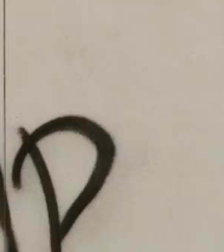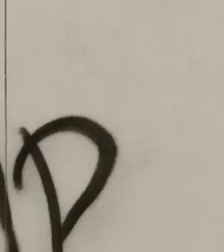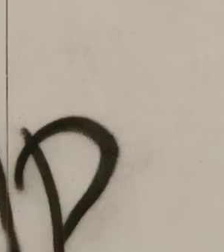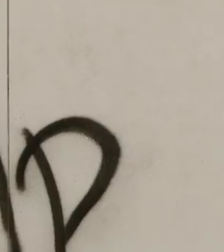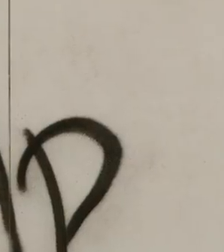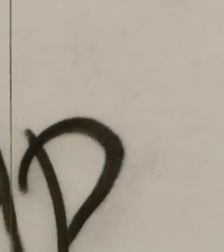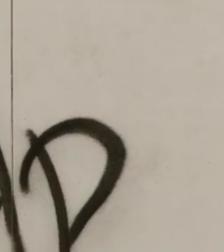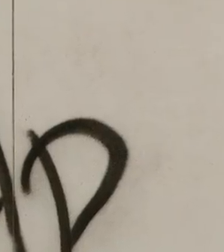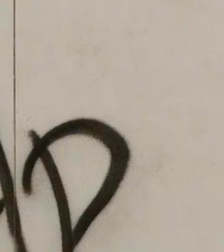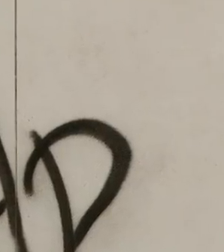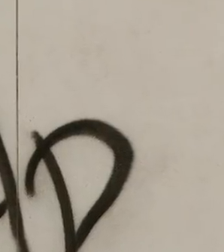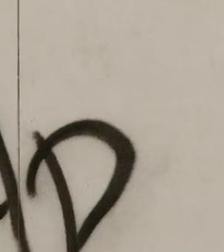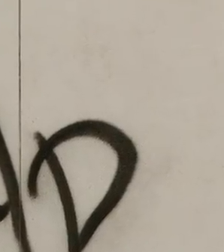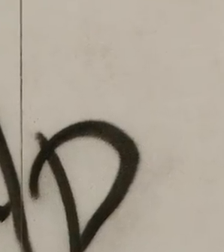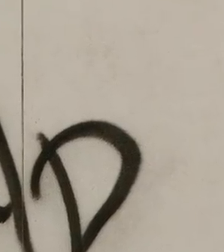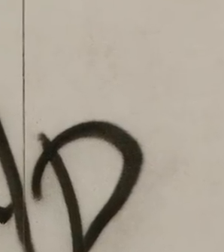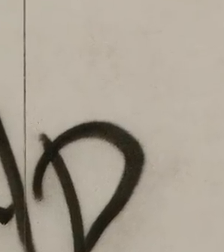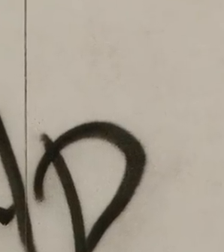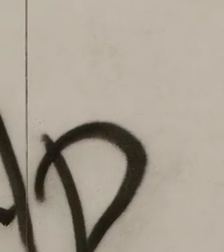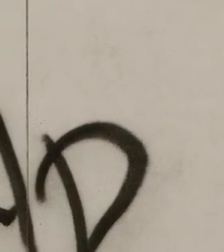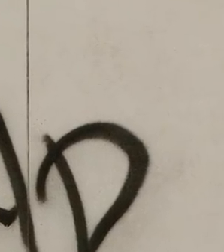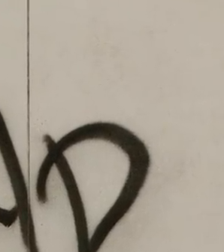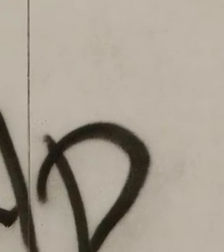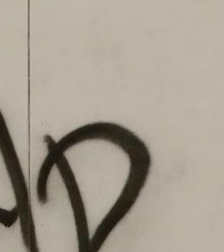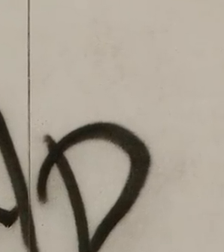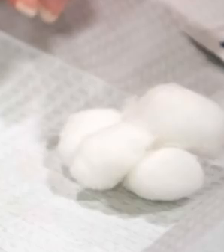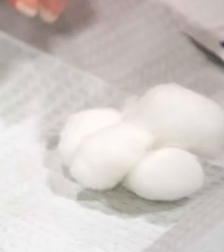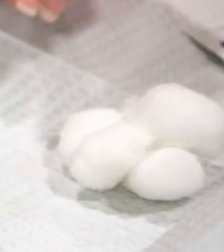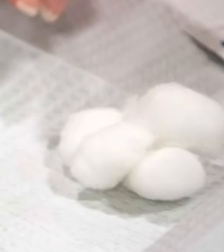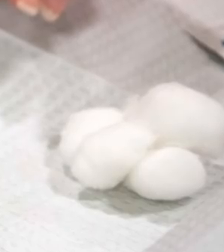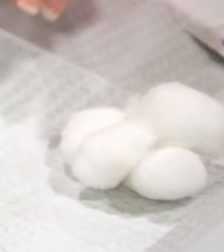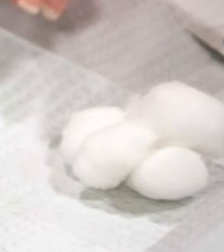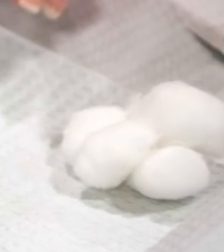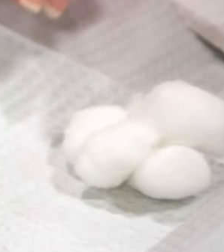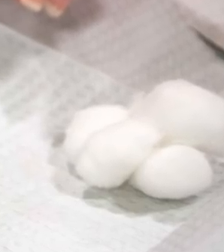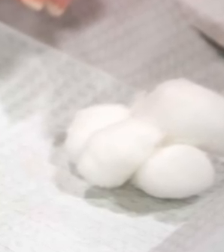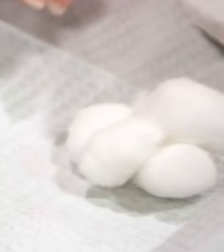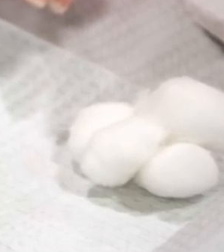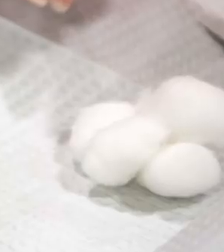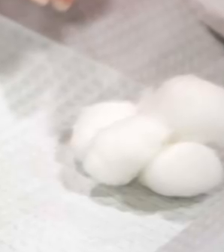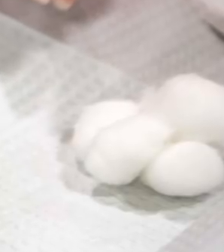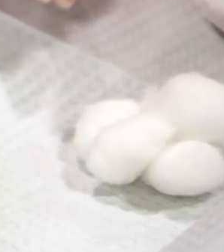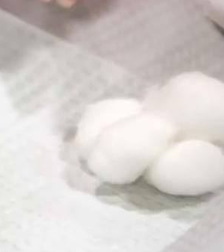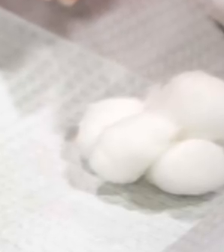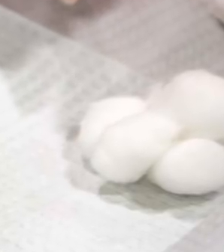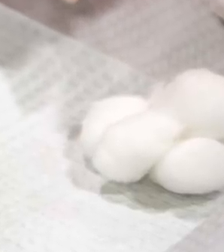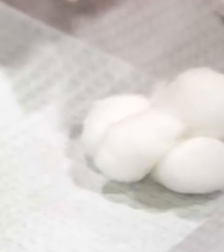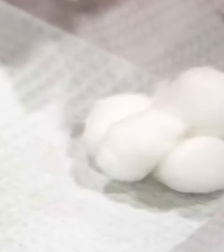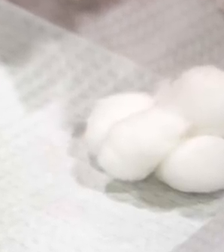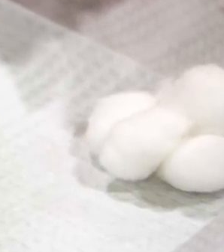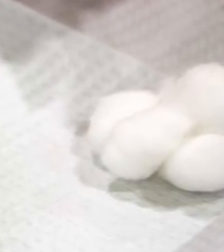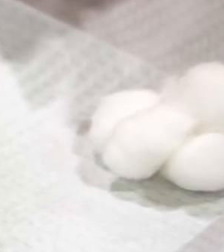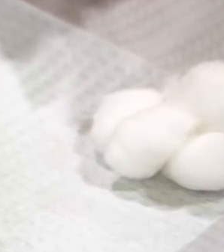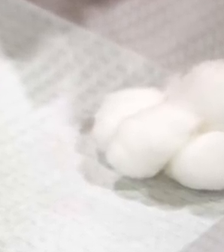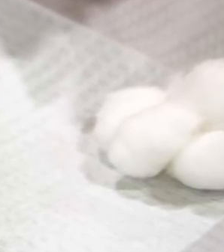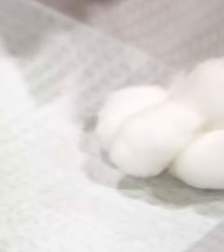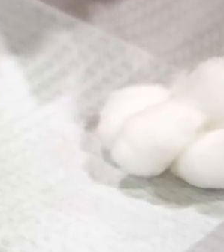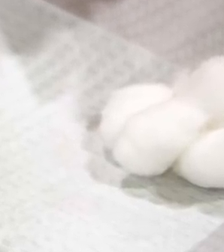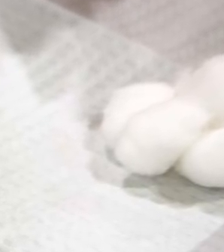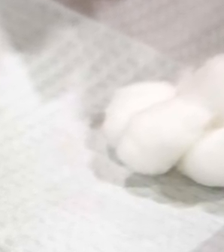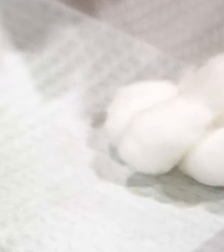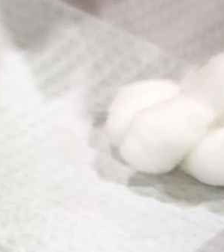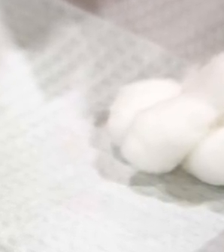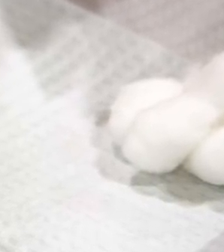up with a better plan than just making phone calls every day. It's clearly not getting us the vaccines that we need.